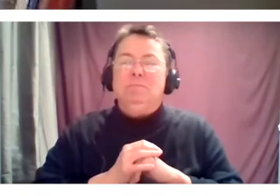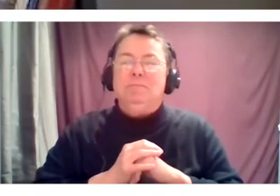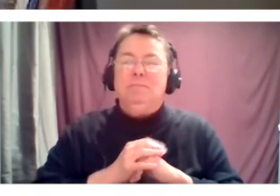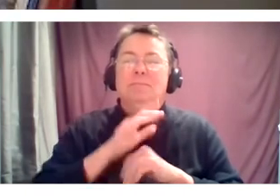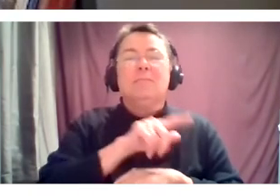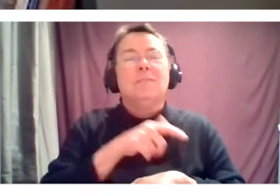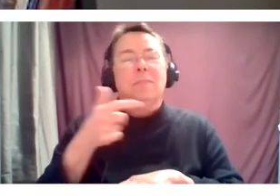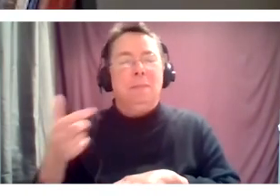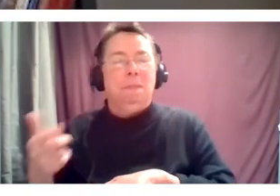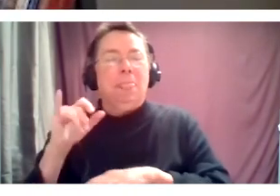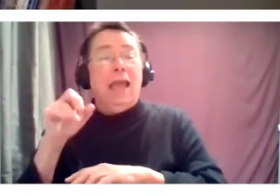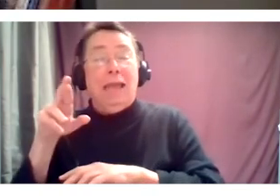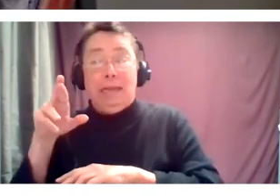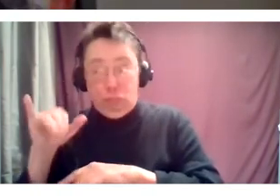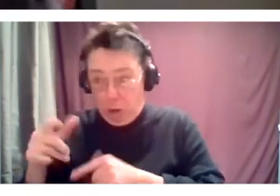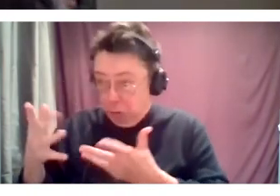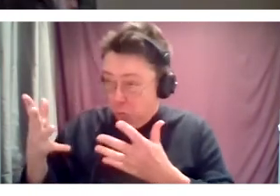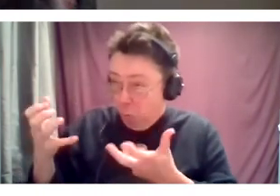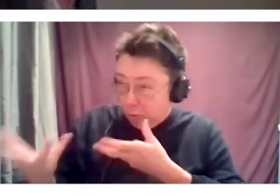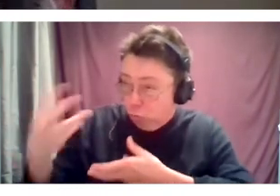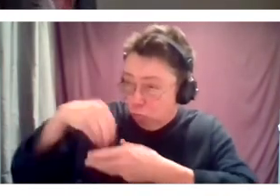Jerry, do you want to share our hope?